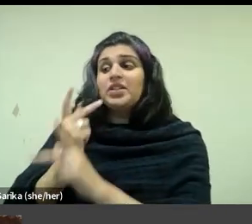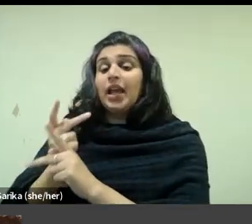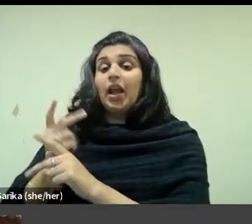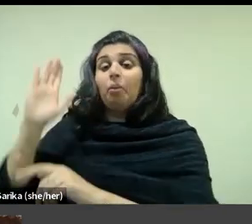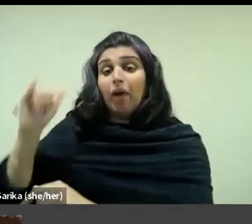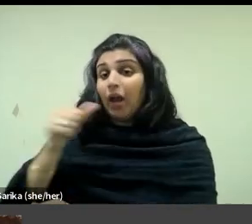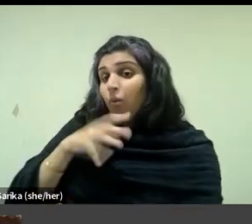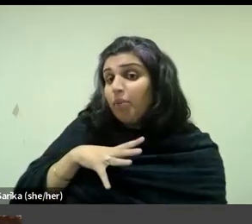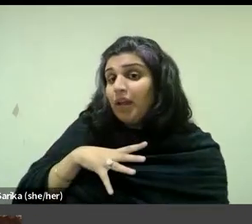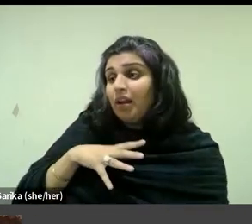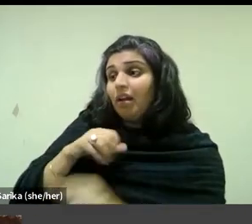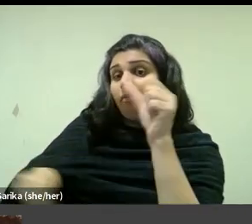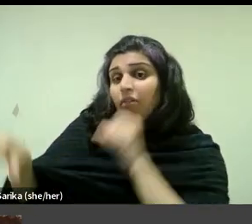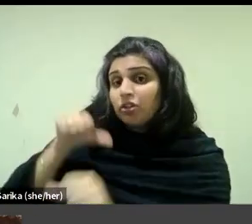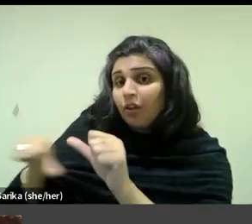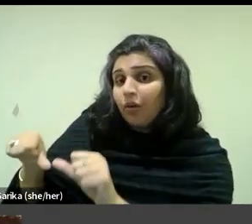Vuillard in particular.